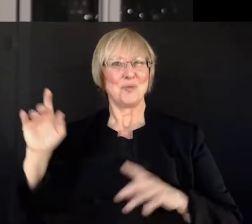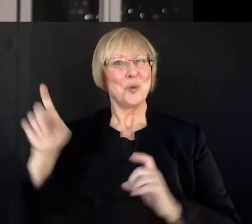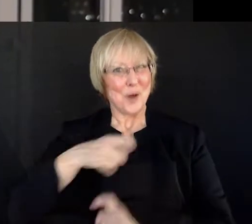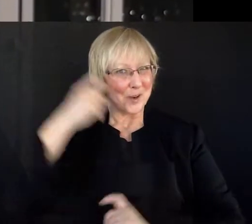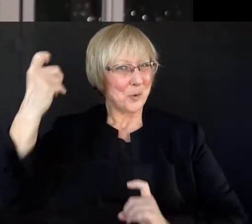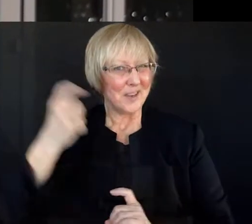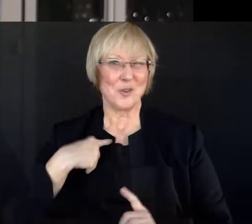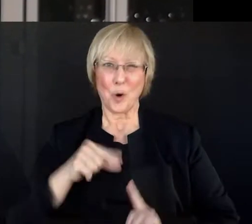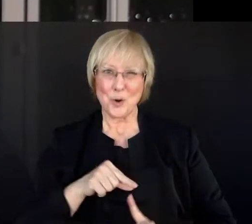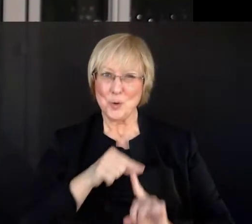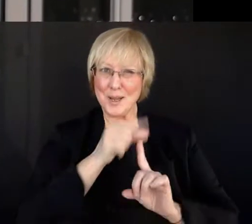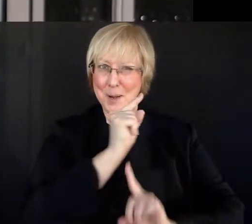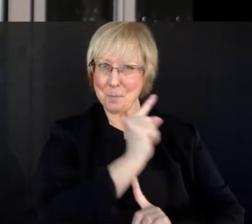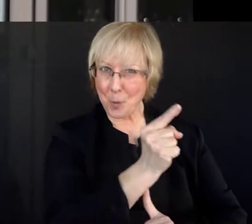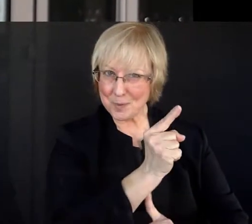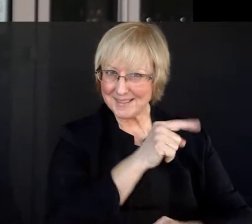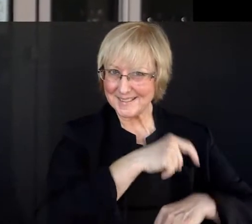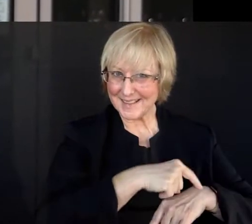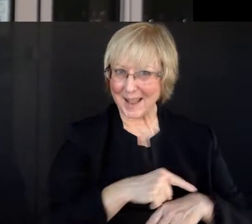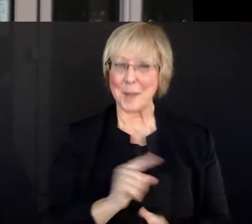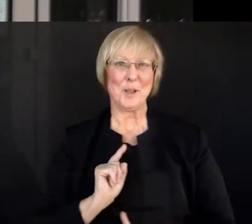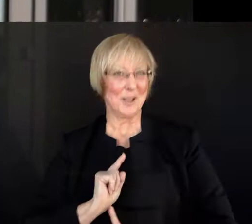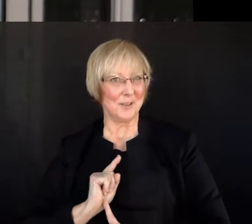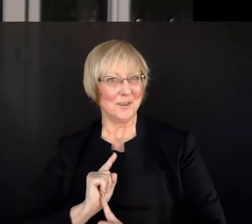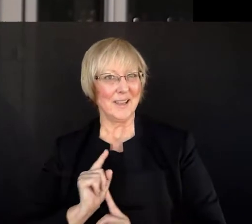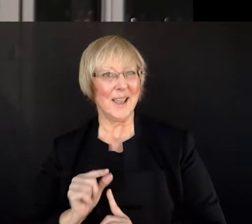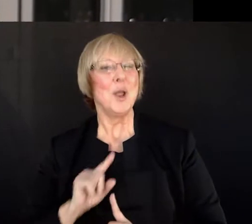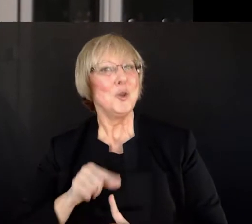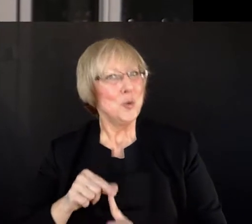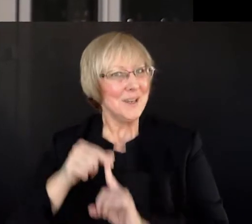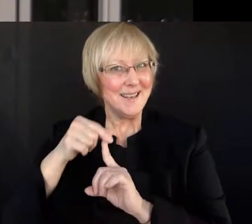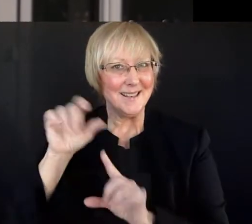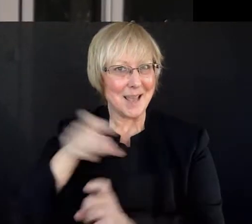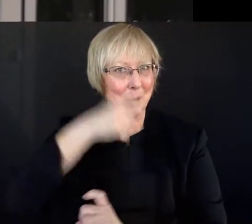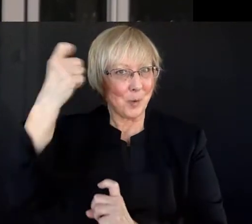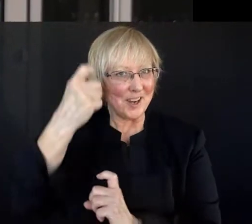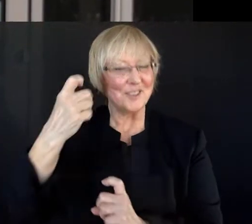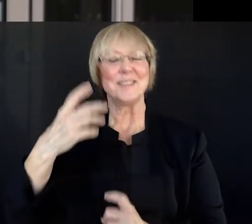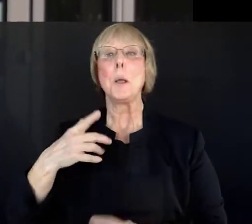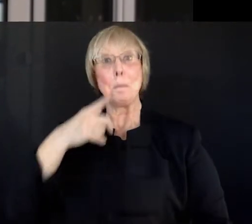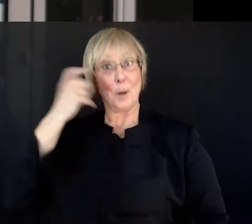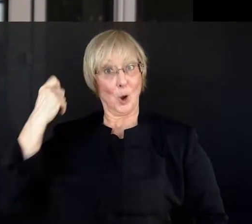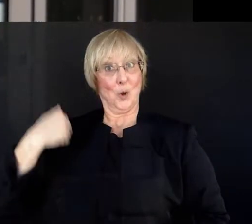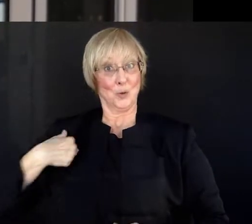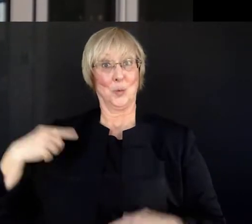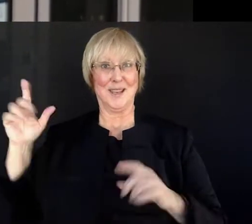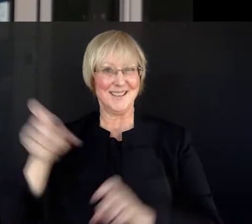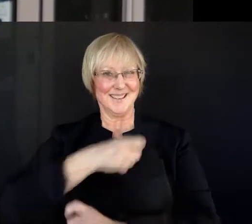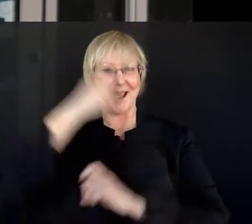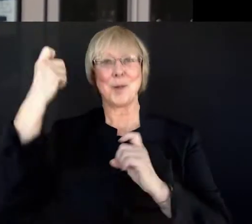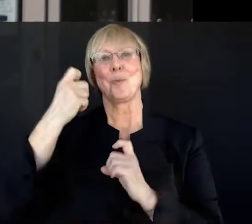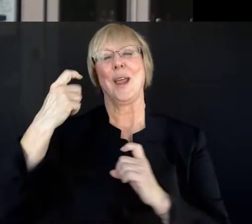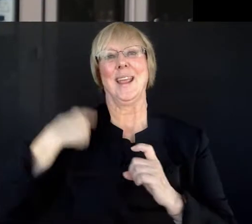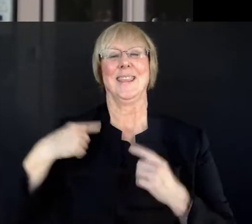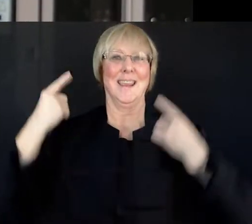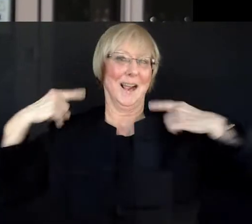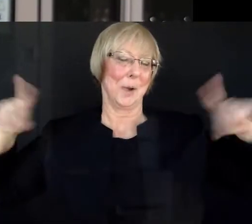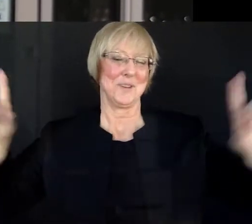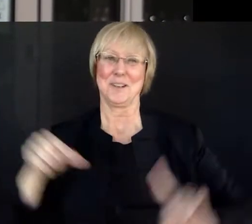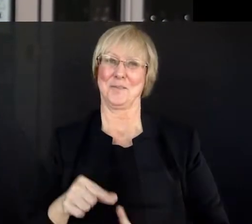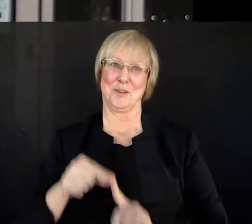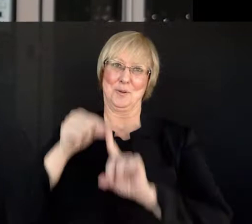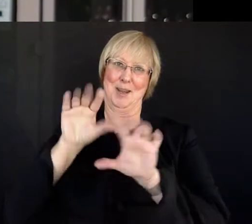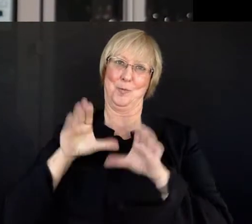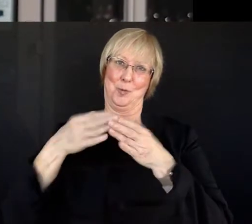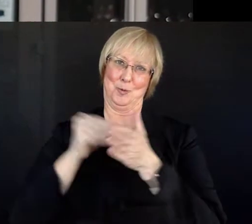graduations are unique moments in time, unique celebrations, because we celebrate the accomplishments of a